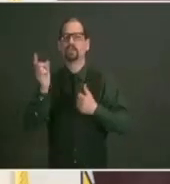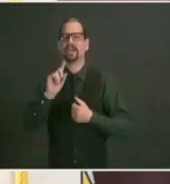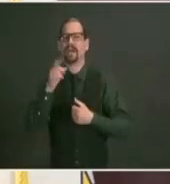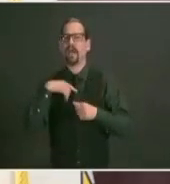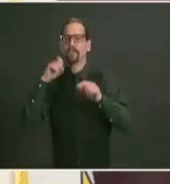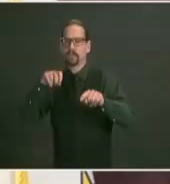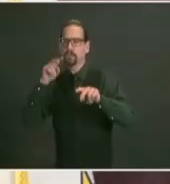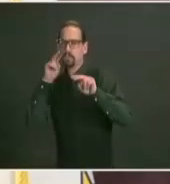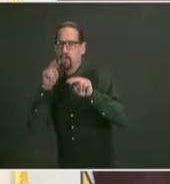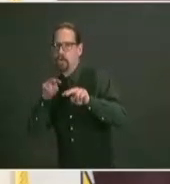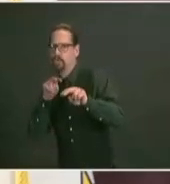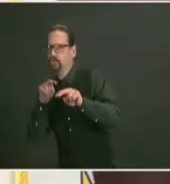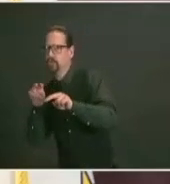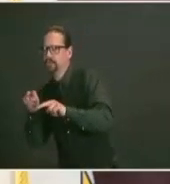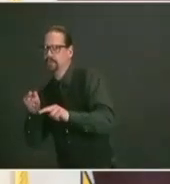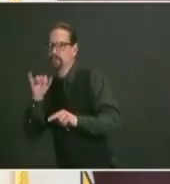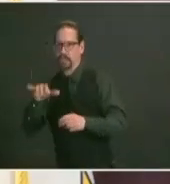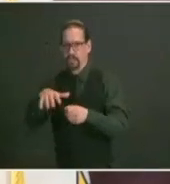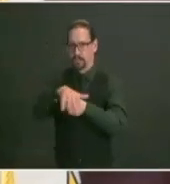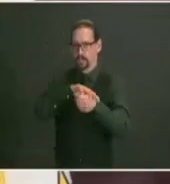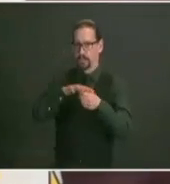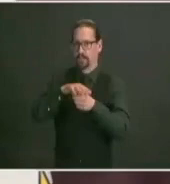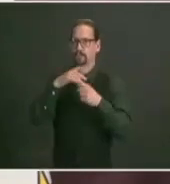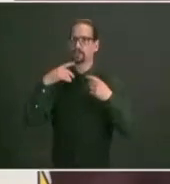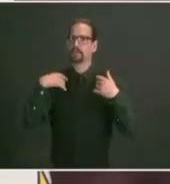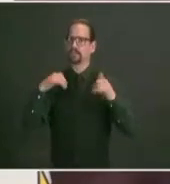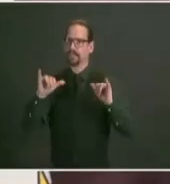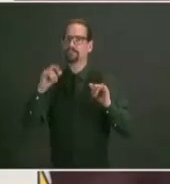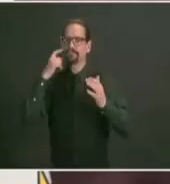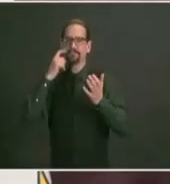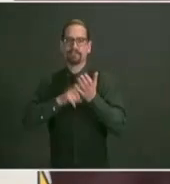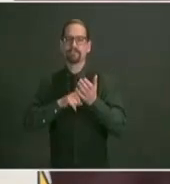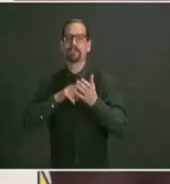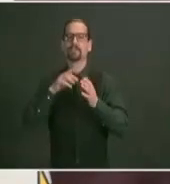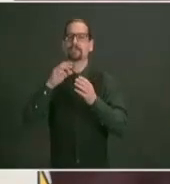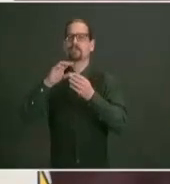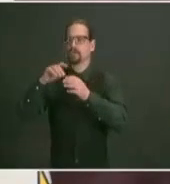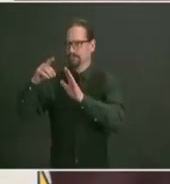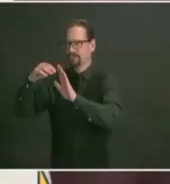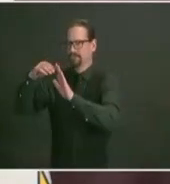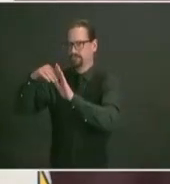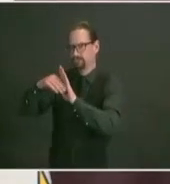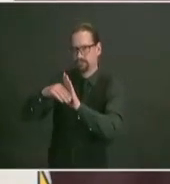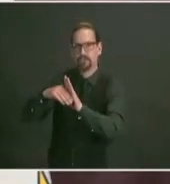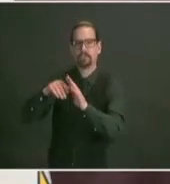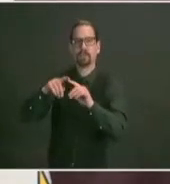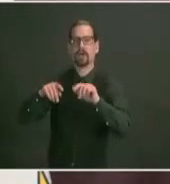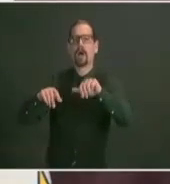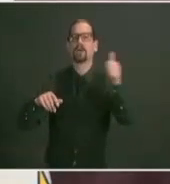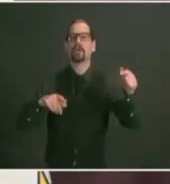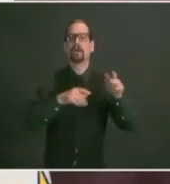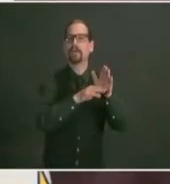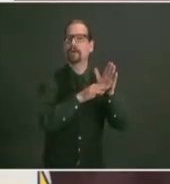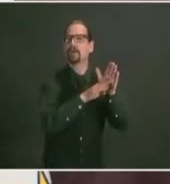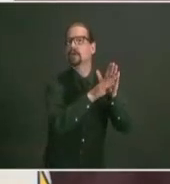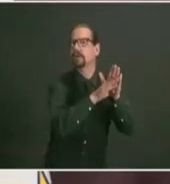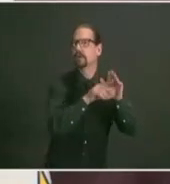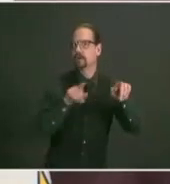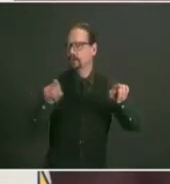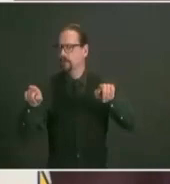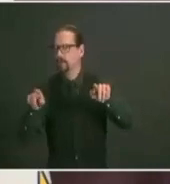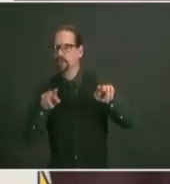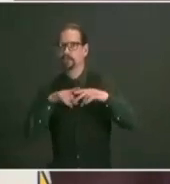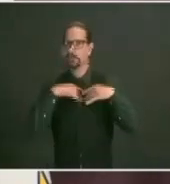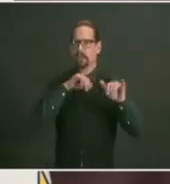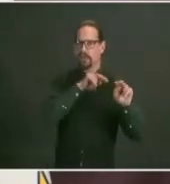have seen some increases in some communities that we are paying very close attention to those